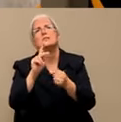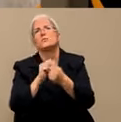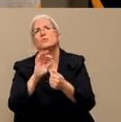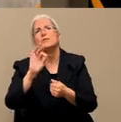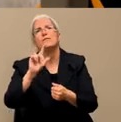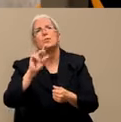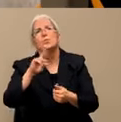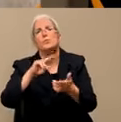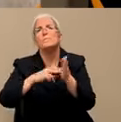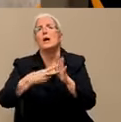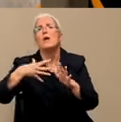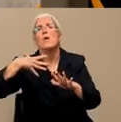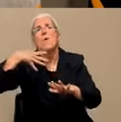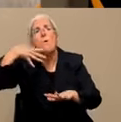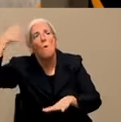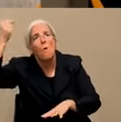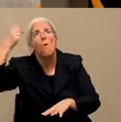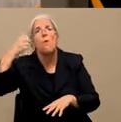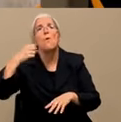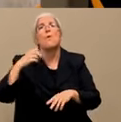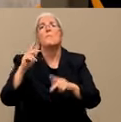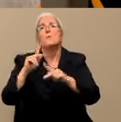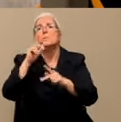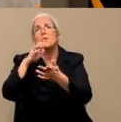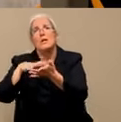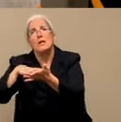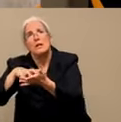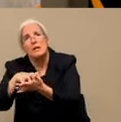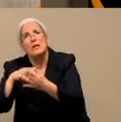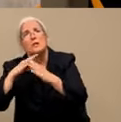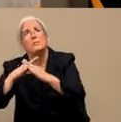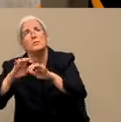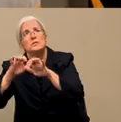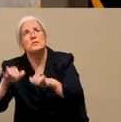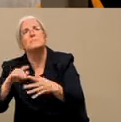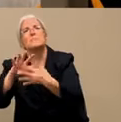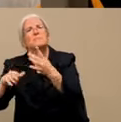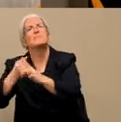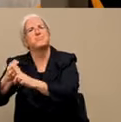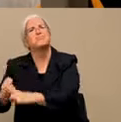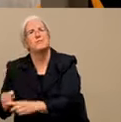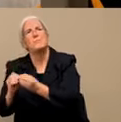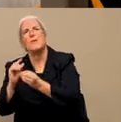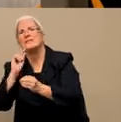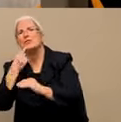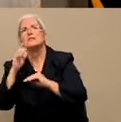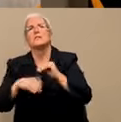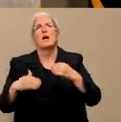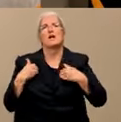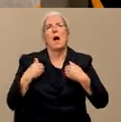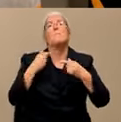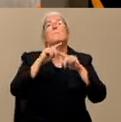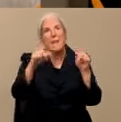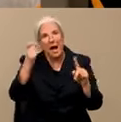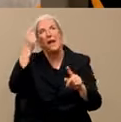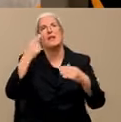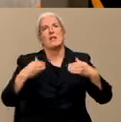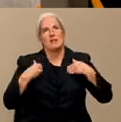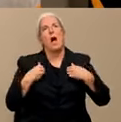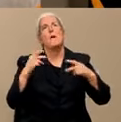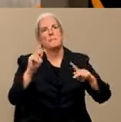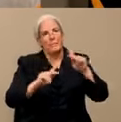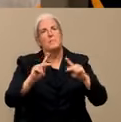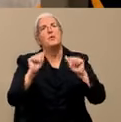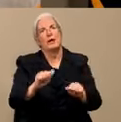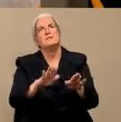age and underlying diseases. But every year, young, healthy people die by flu, too. So it's not that you can't have